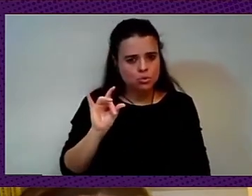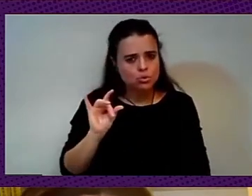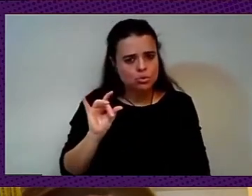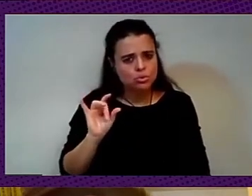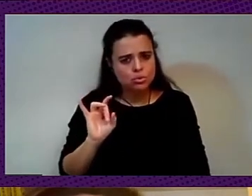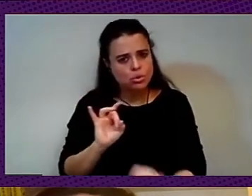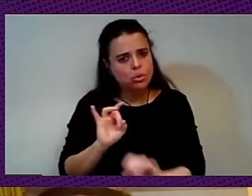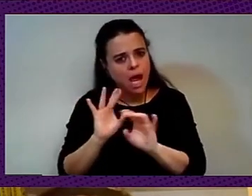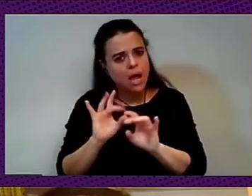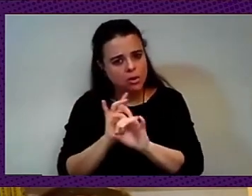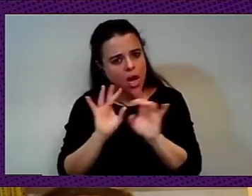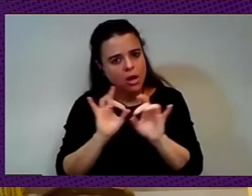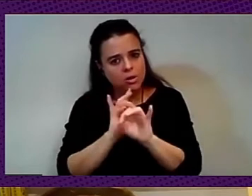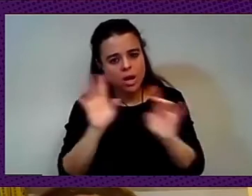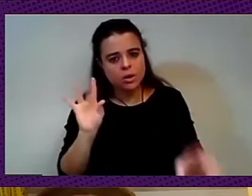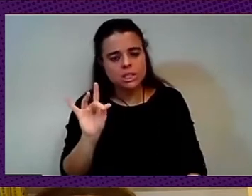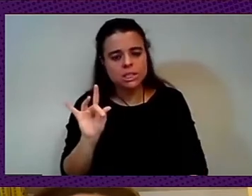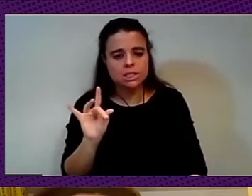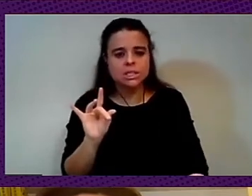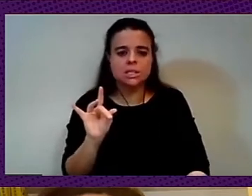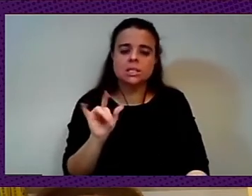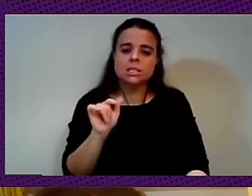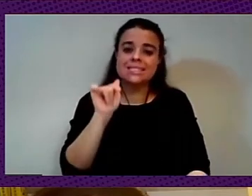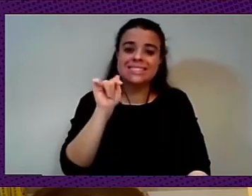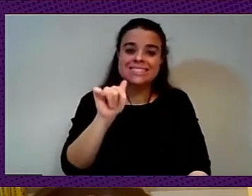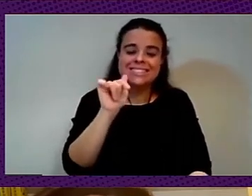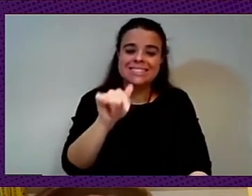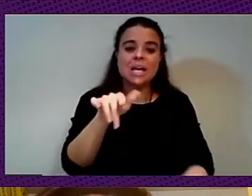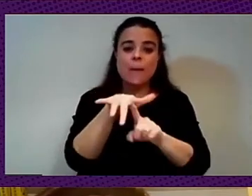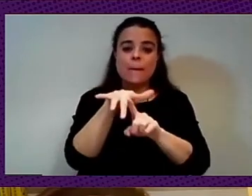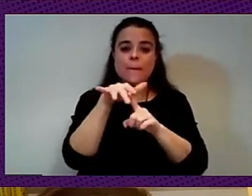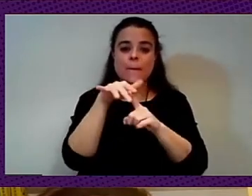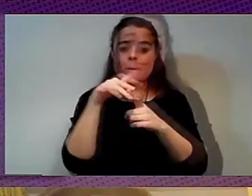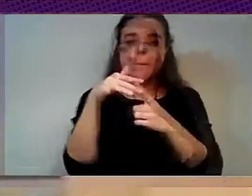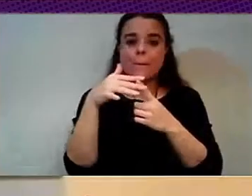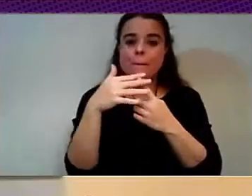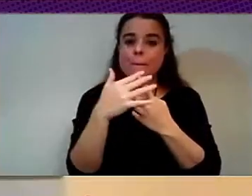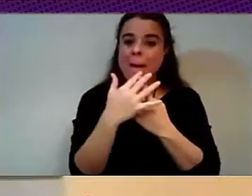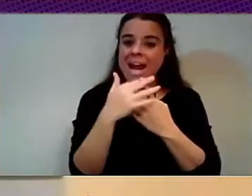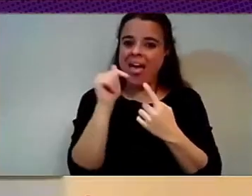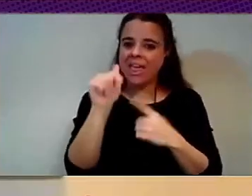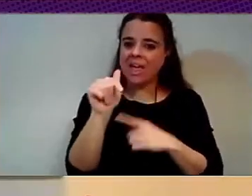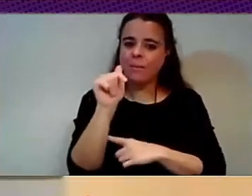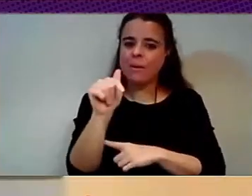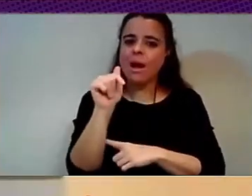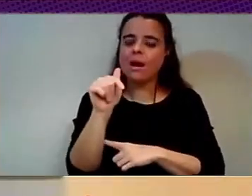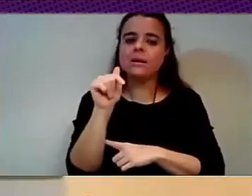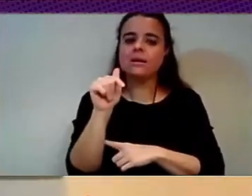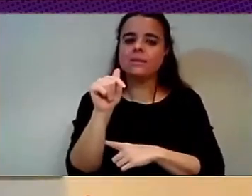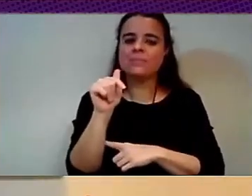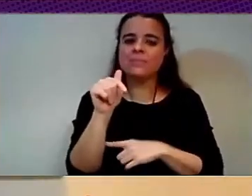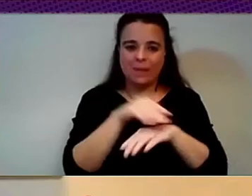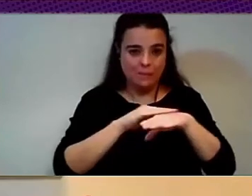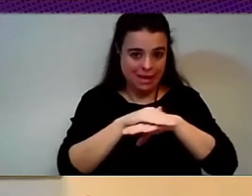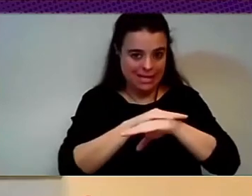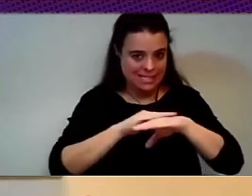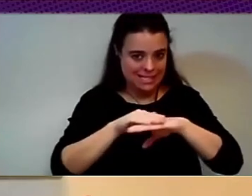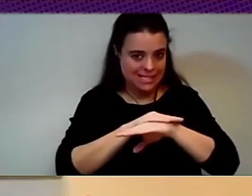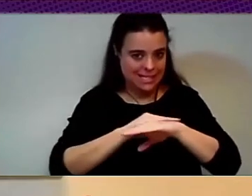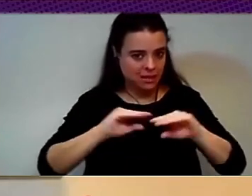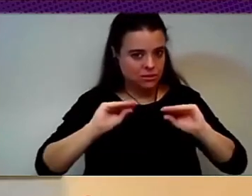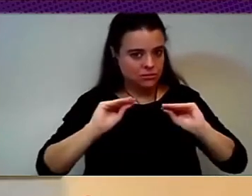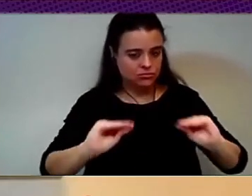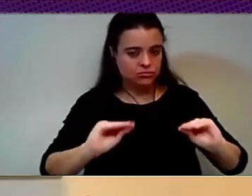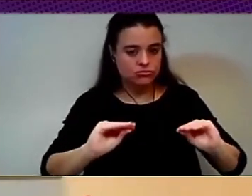this paradigm. I have to say that this is also very linked to the conversation about we've seen an increased precarization of labor